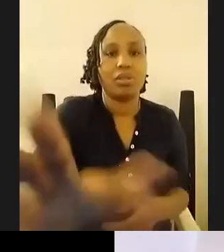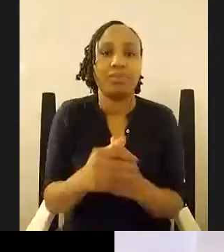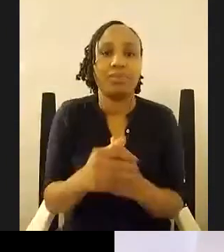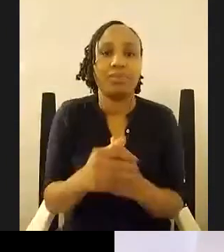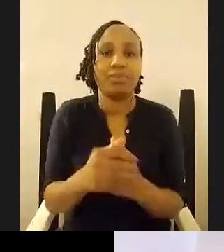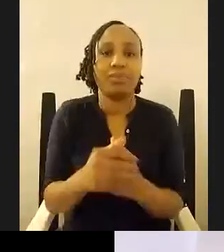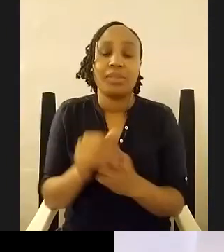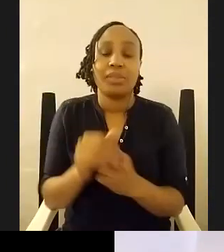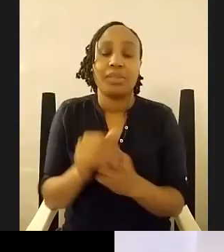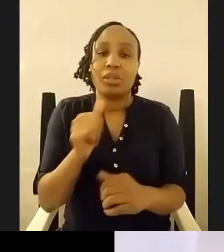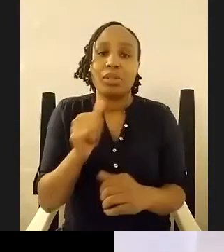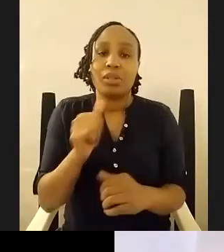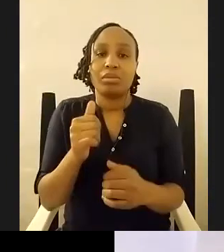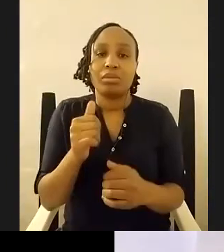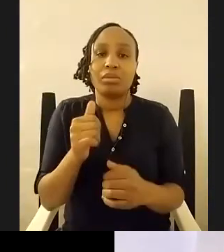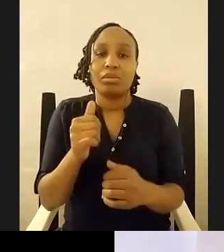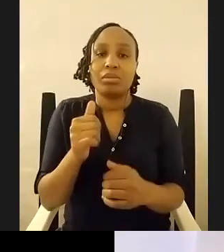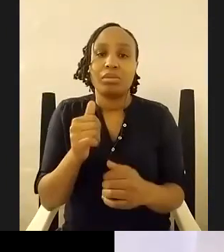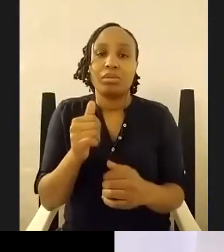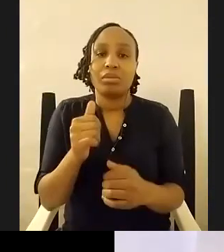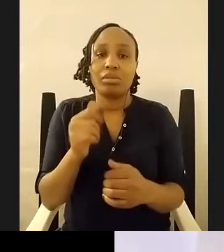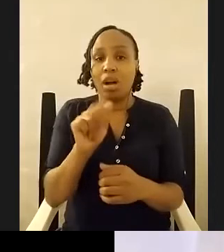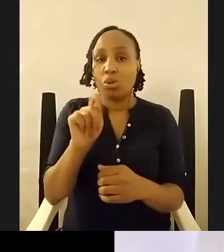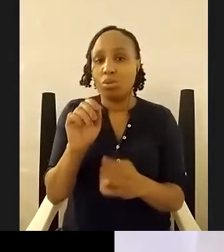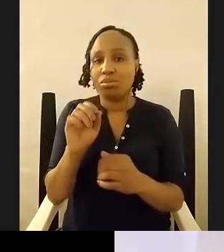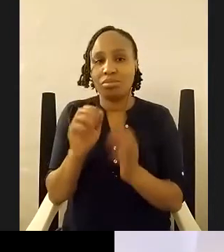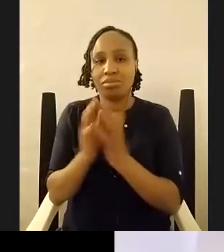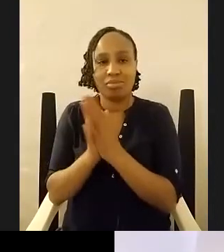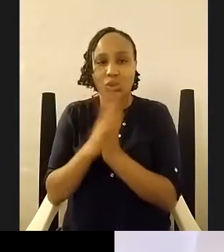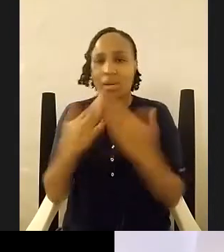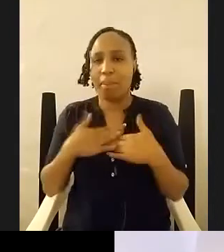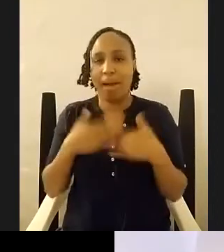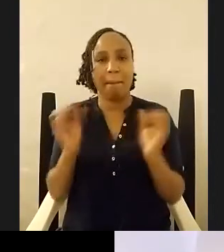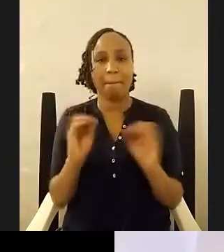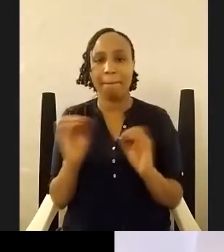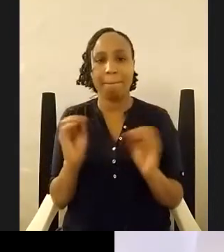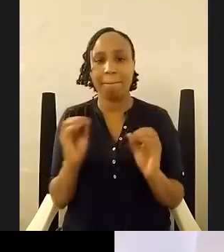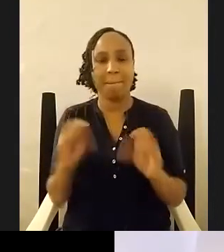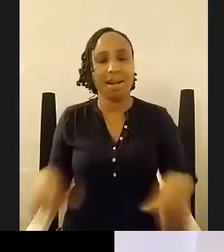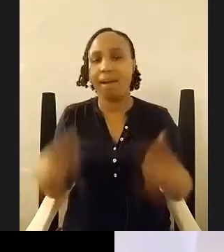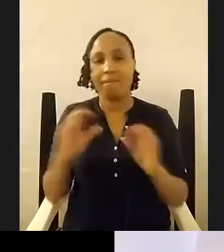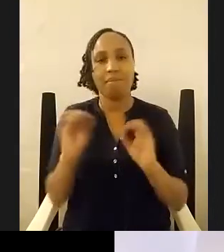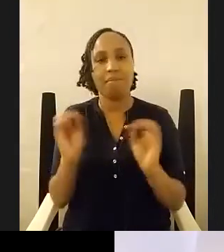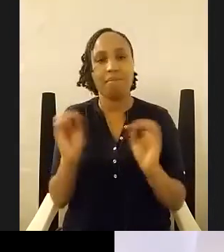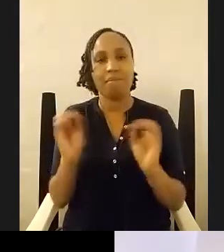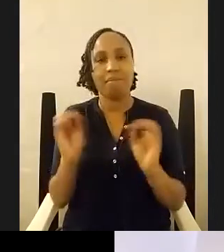not autobiographical because it's not real the biography of my life i think is a little perhaps a little more boring from my